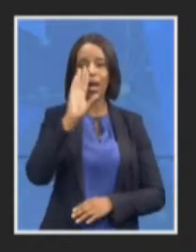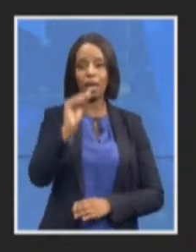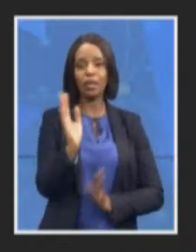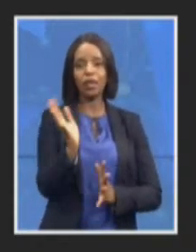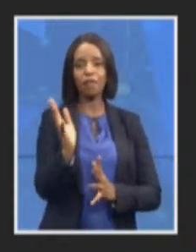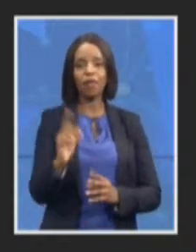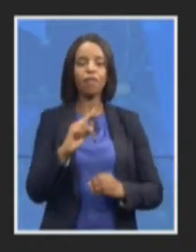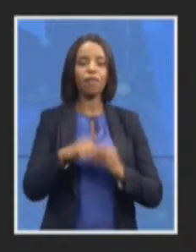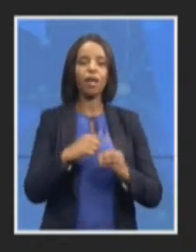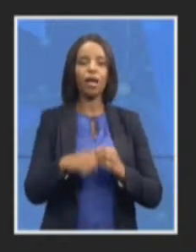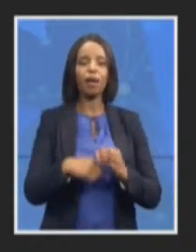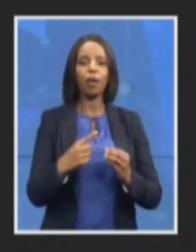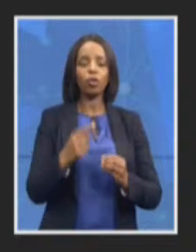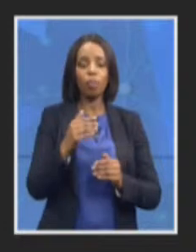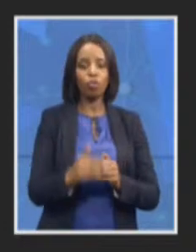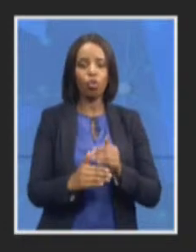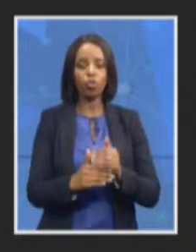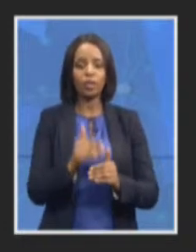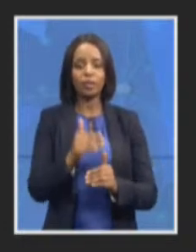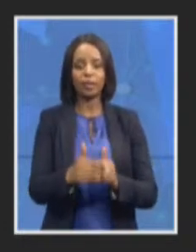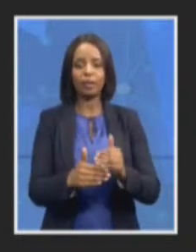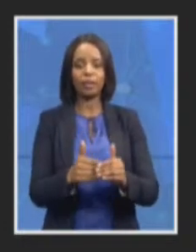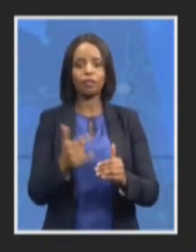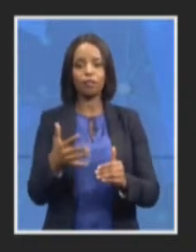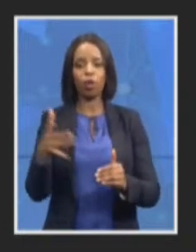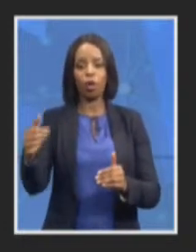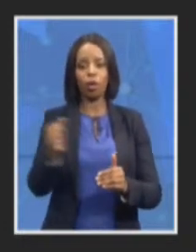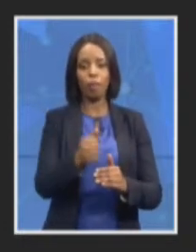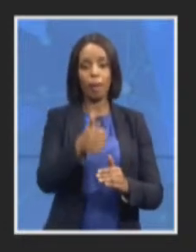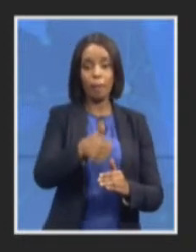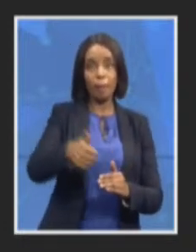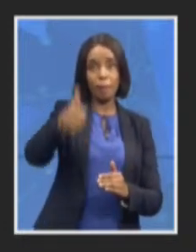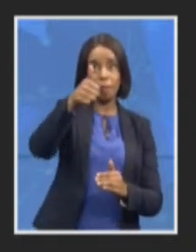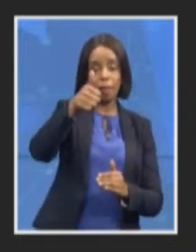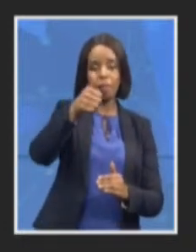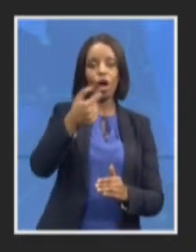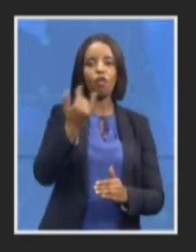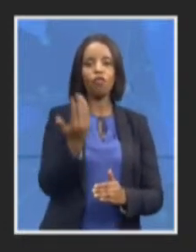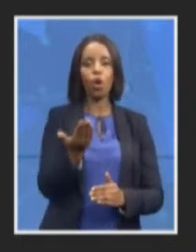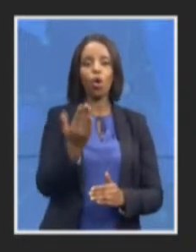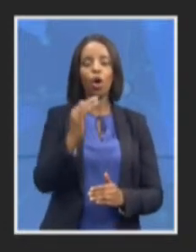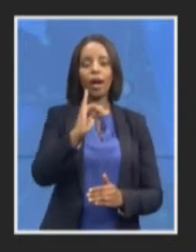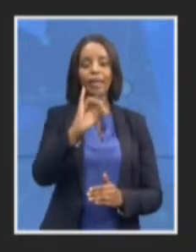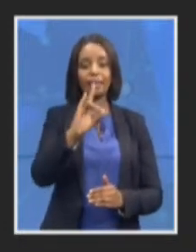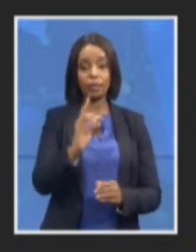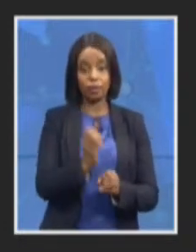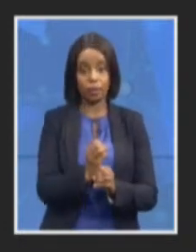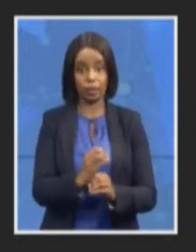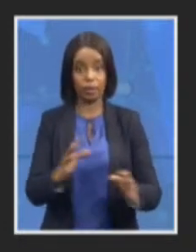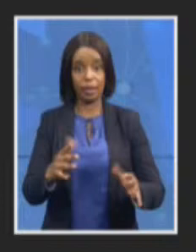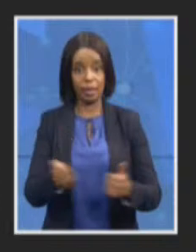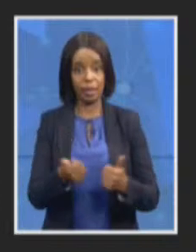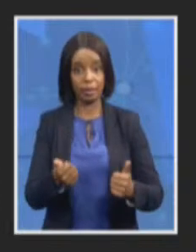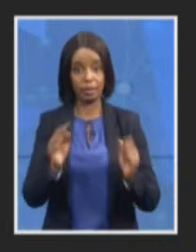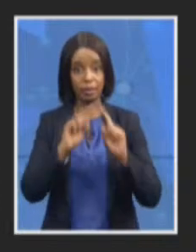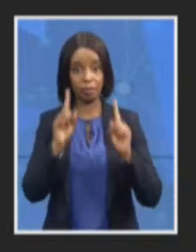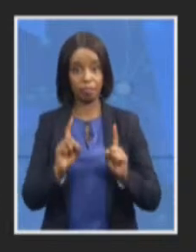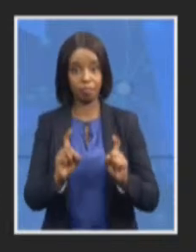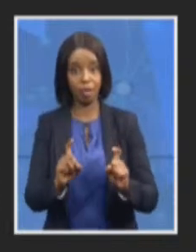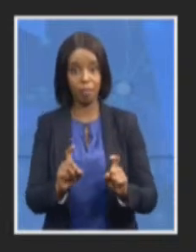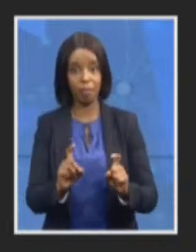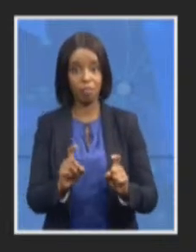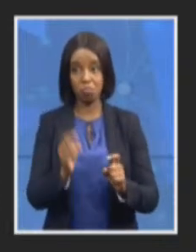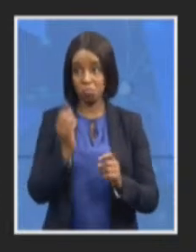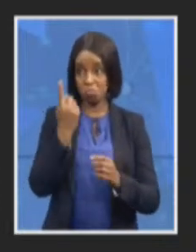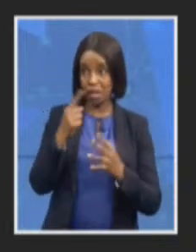ID has begun if so what details can you share then of the 100 members of the